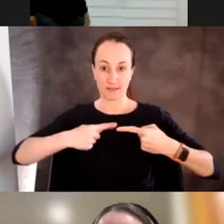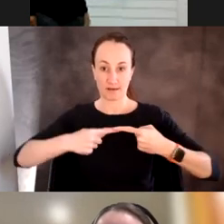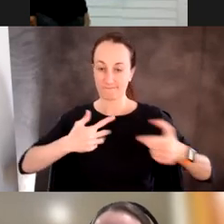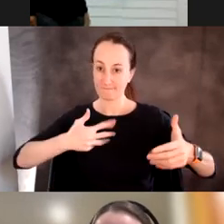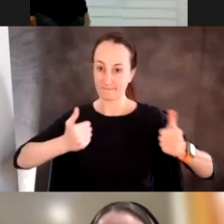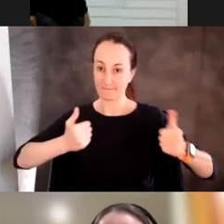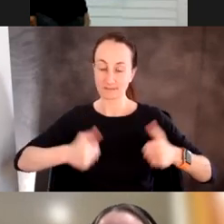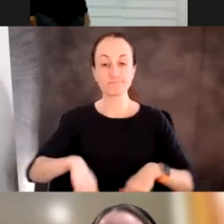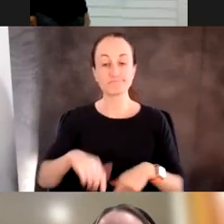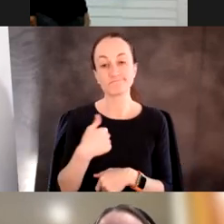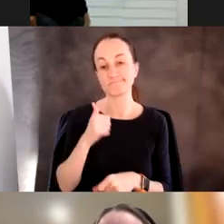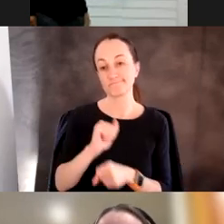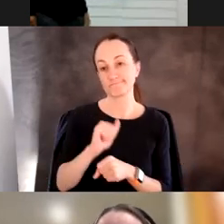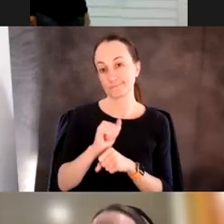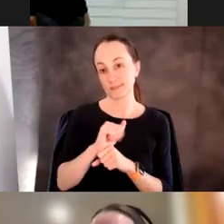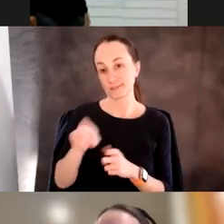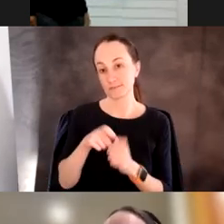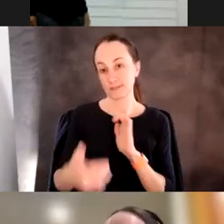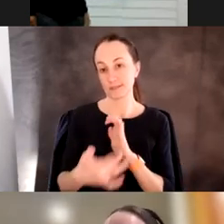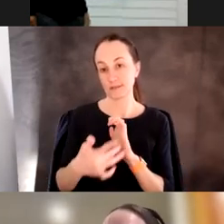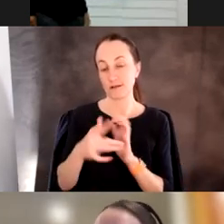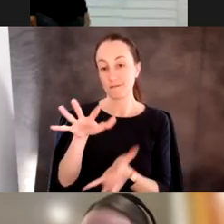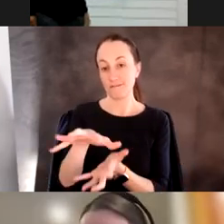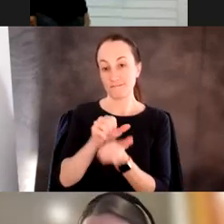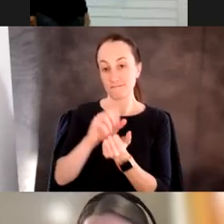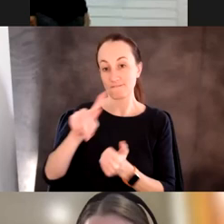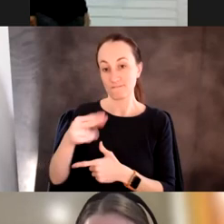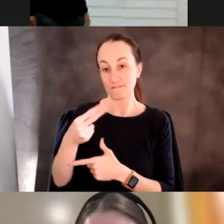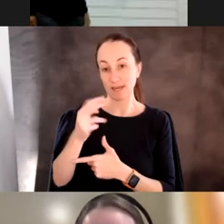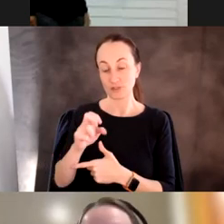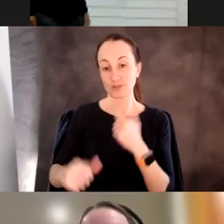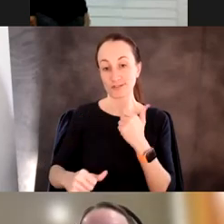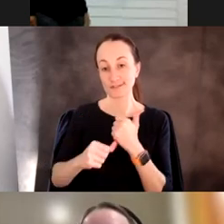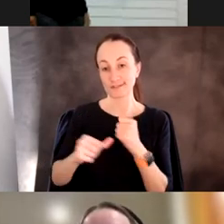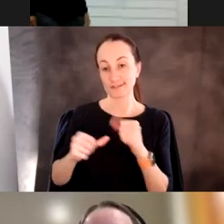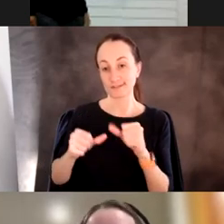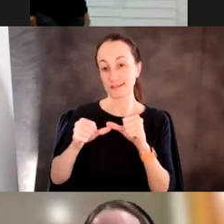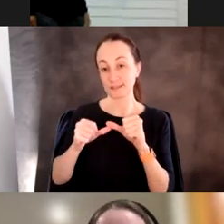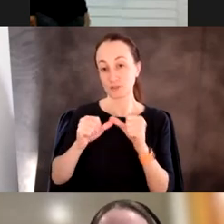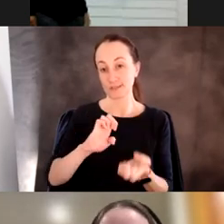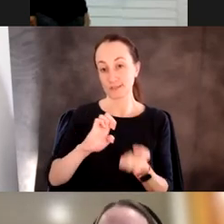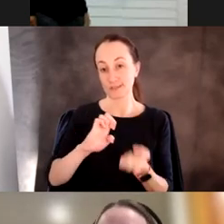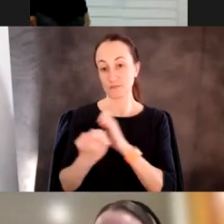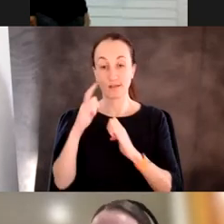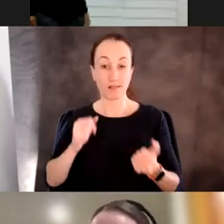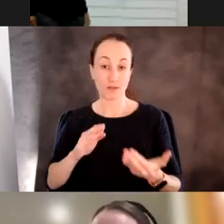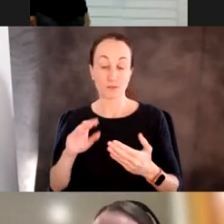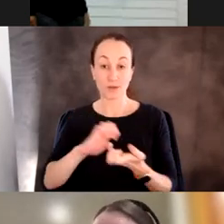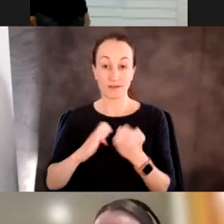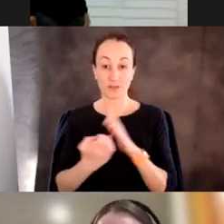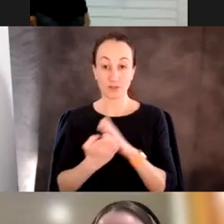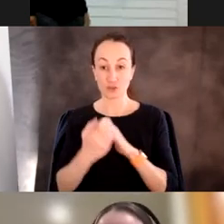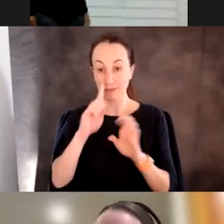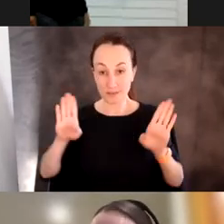And I worked with a technique called phage assisted continuous evolution, which allows us to do evolution